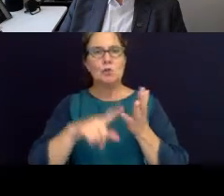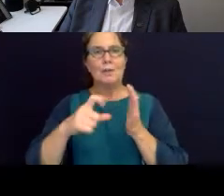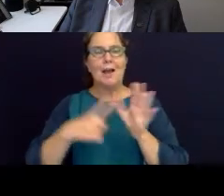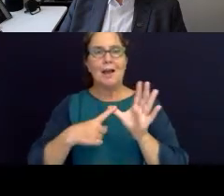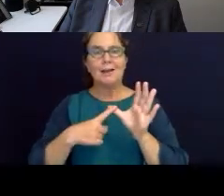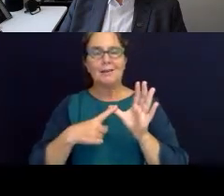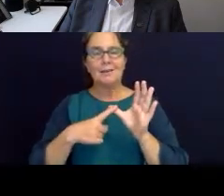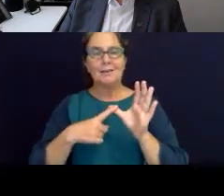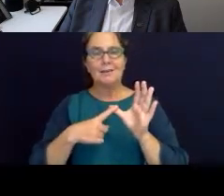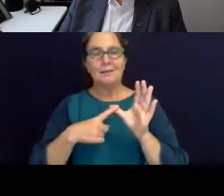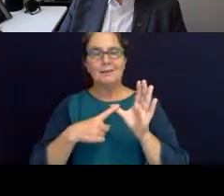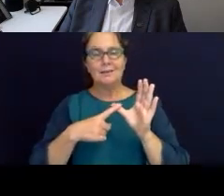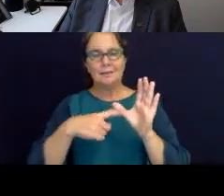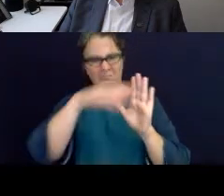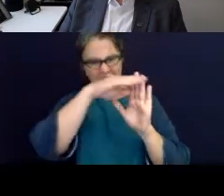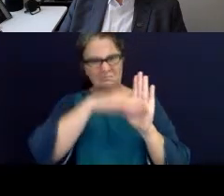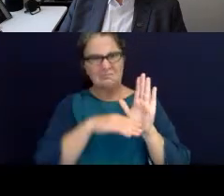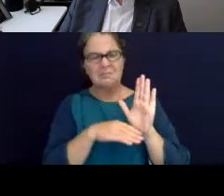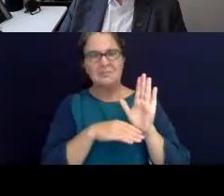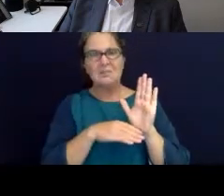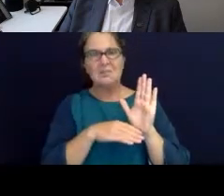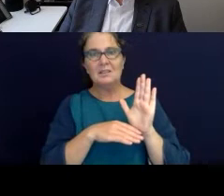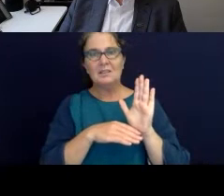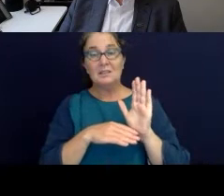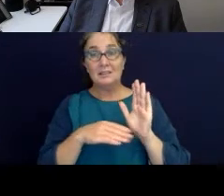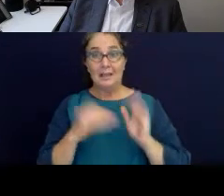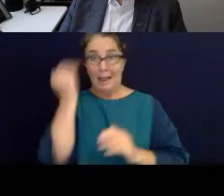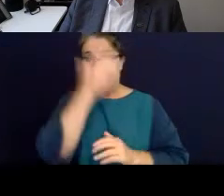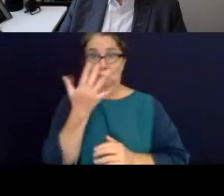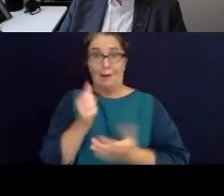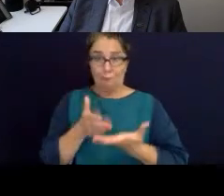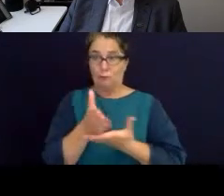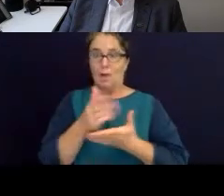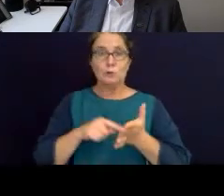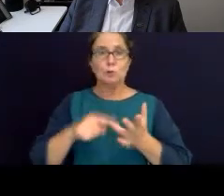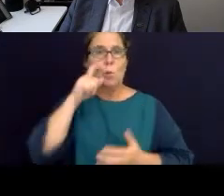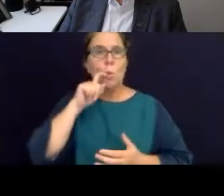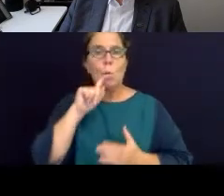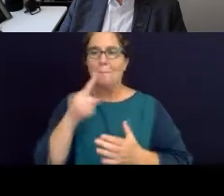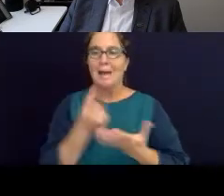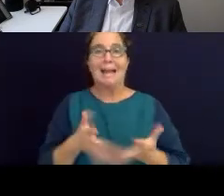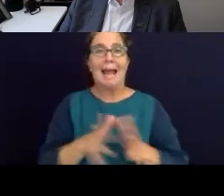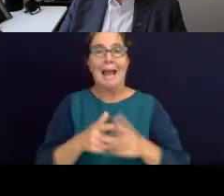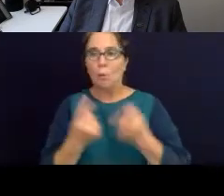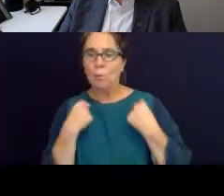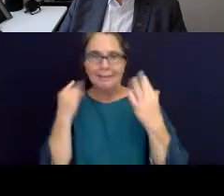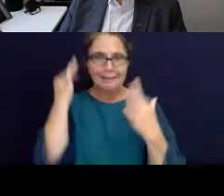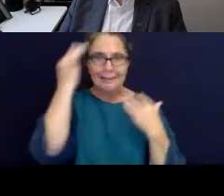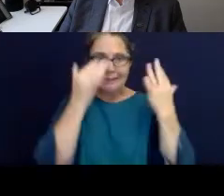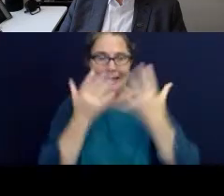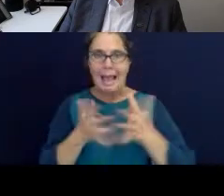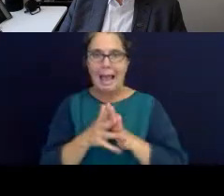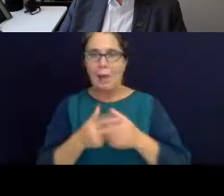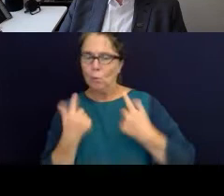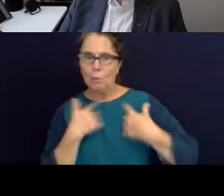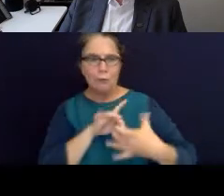people have rights to water, but that the ways in which we should be thinking about water and relating to water and rivers also need to